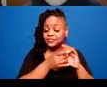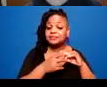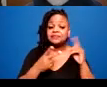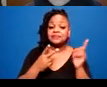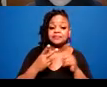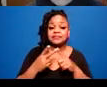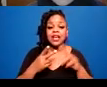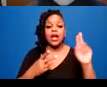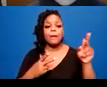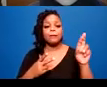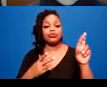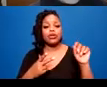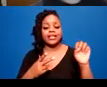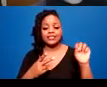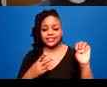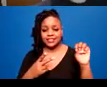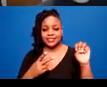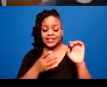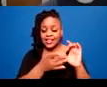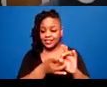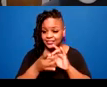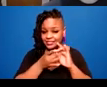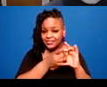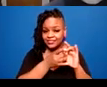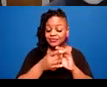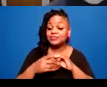for all their labor in organizing this amazing conference.